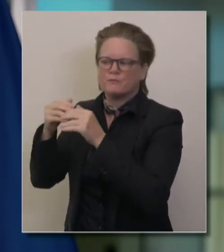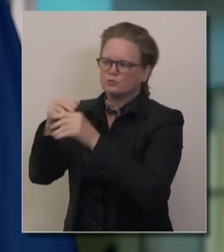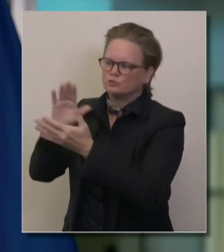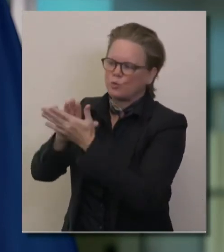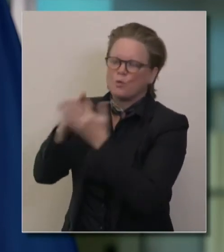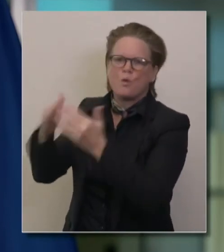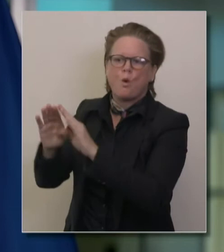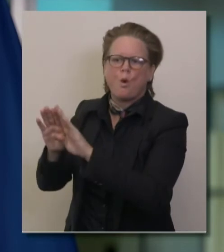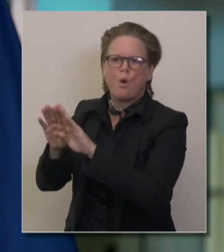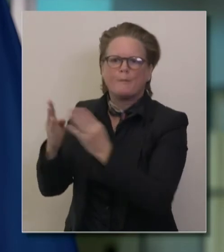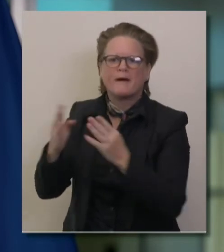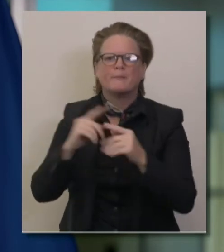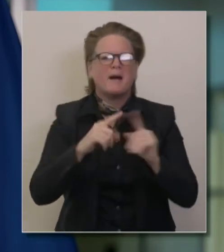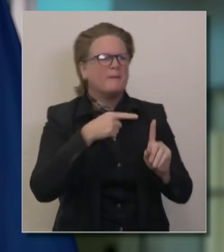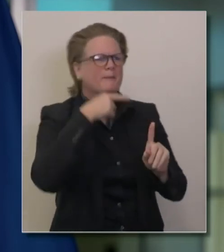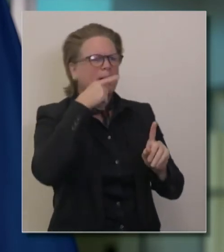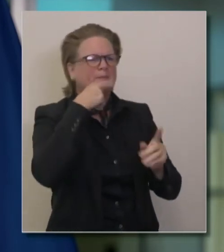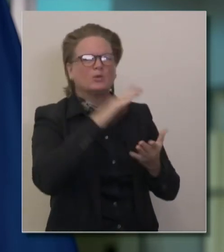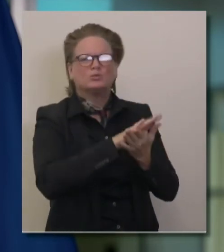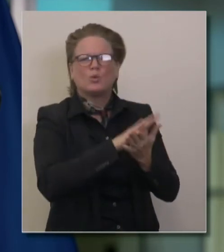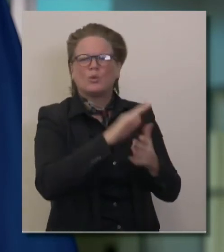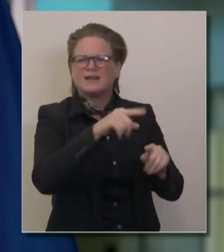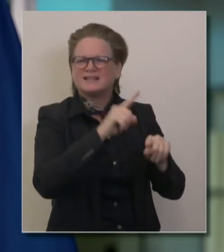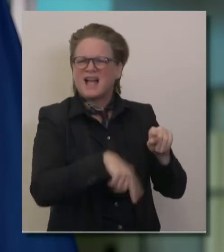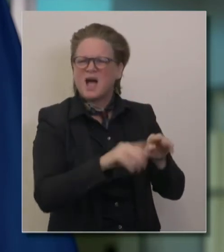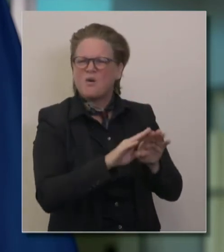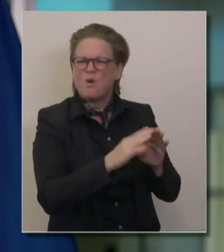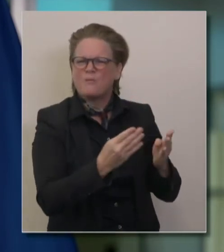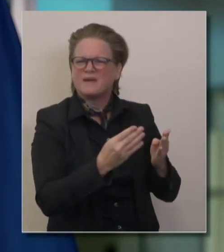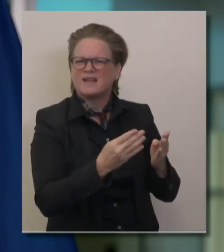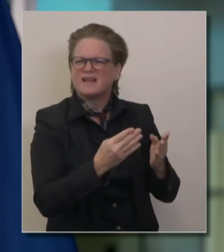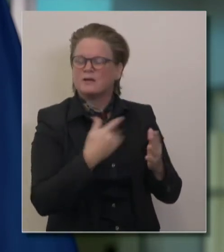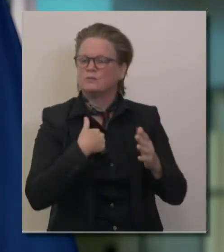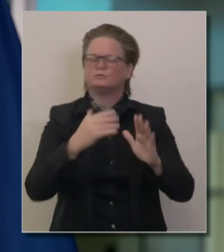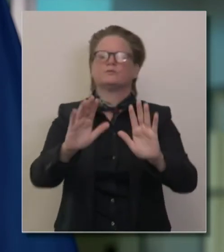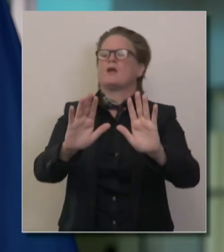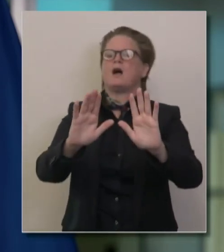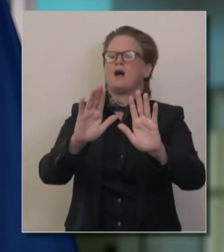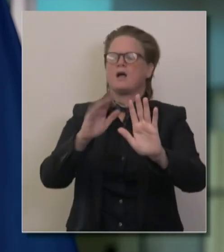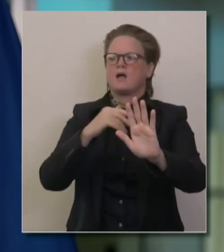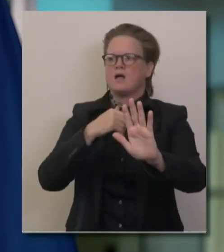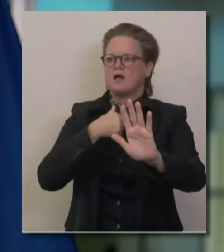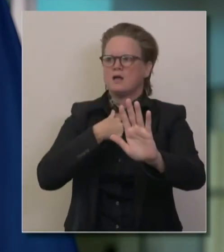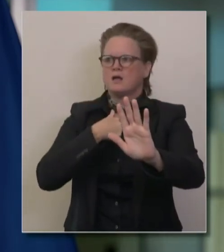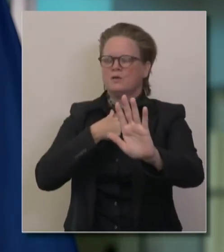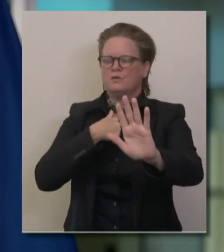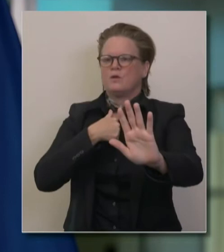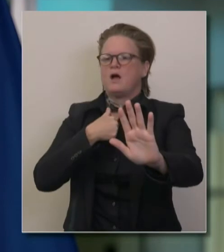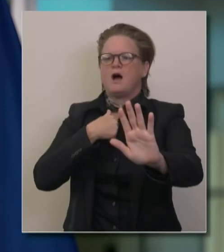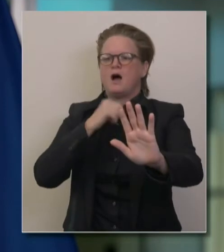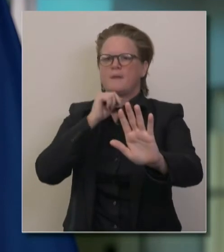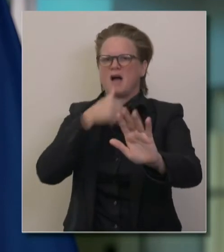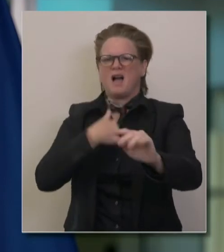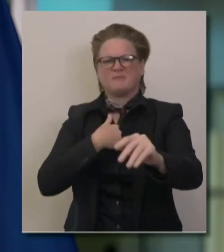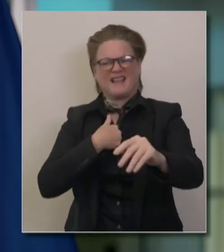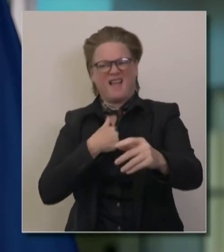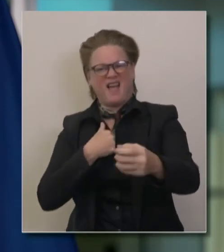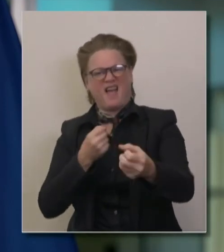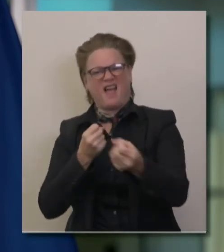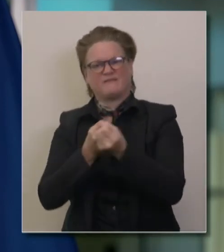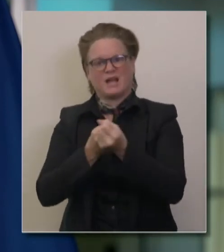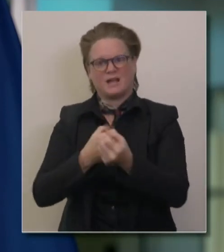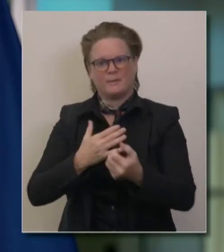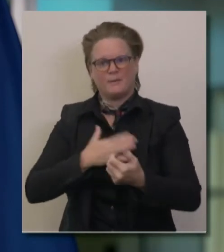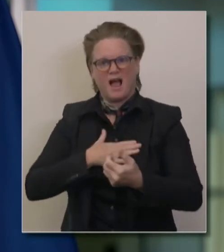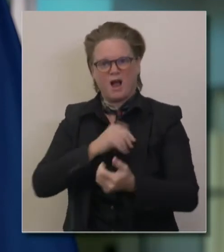in many cases? I don't know the frame of abdicated executive orders. Forgive me not understanding that fully. But as it relates to the